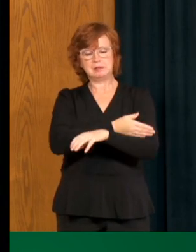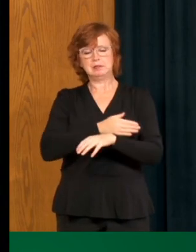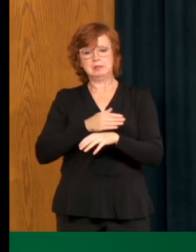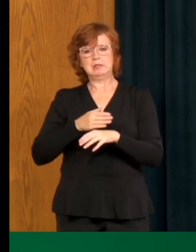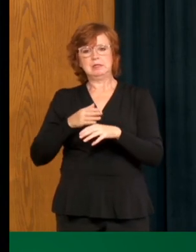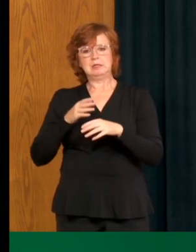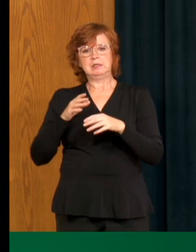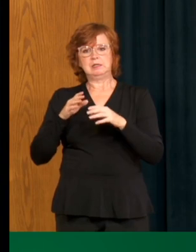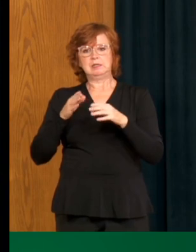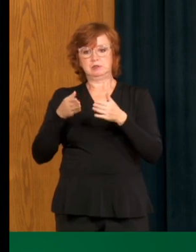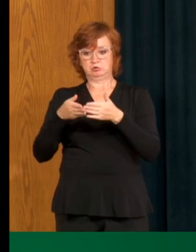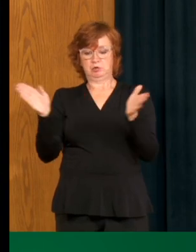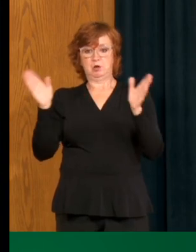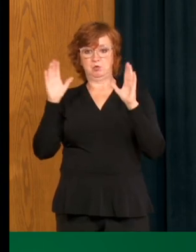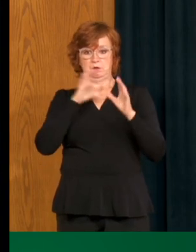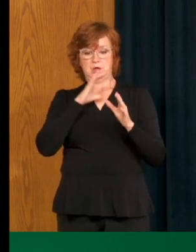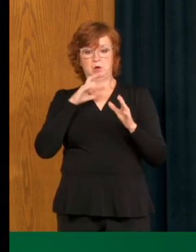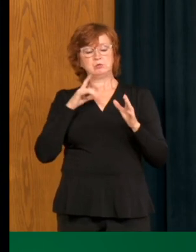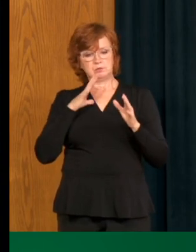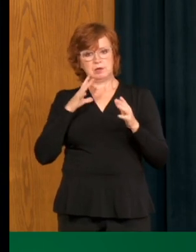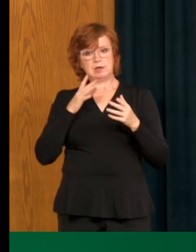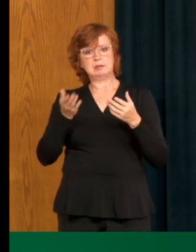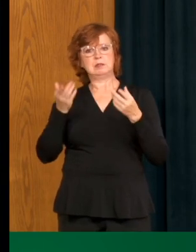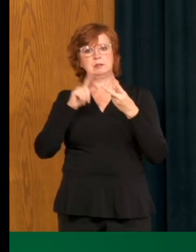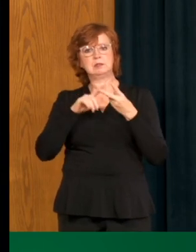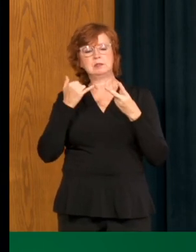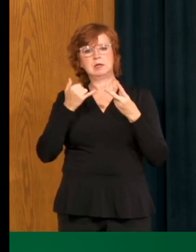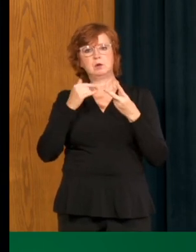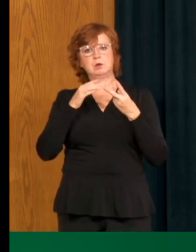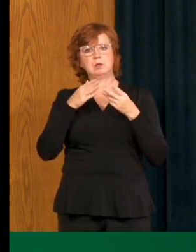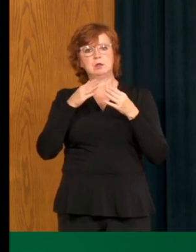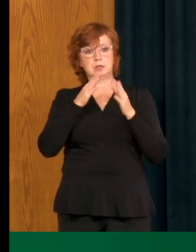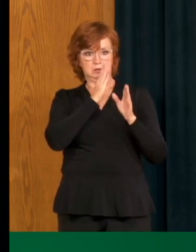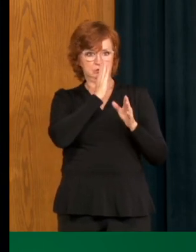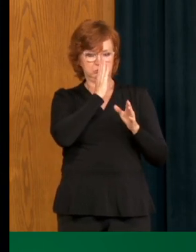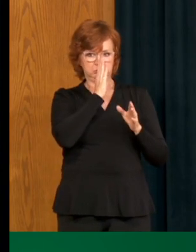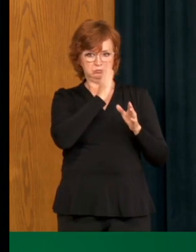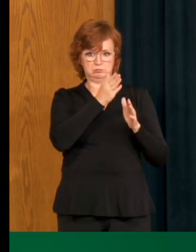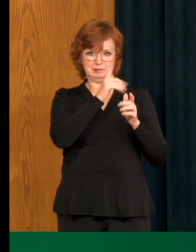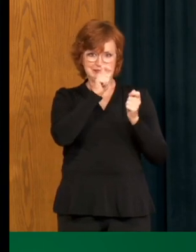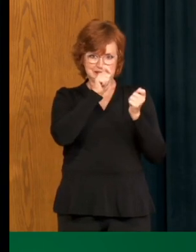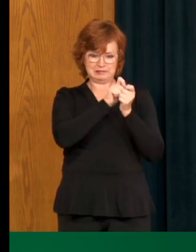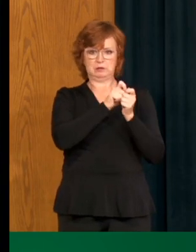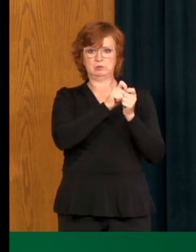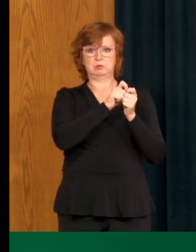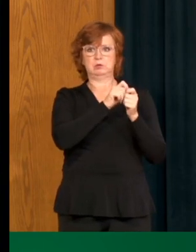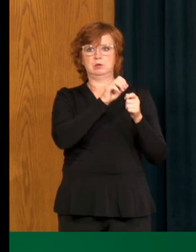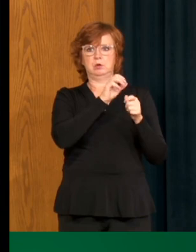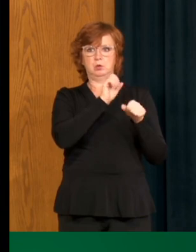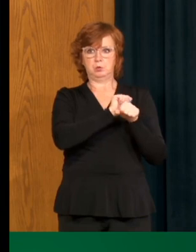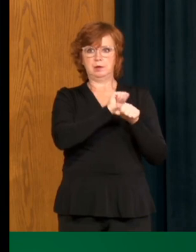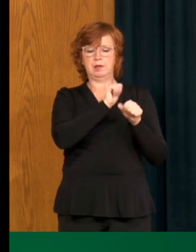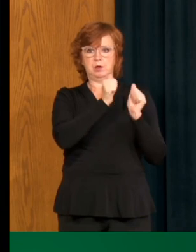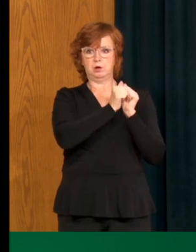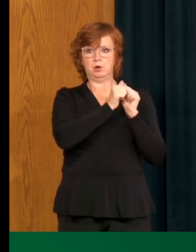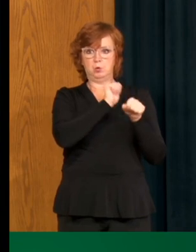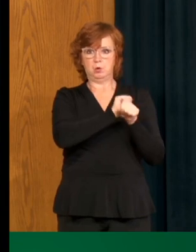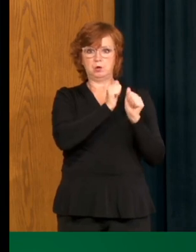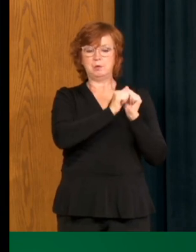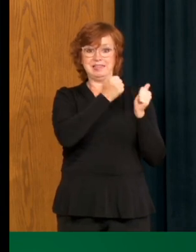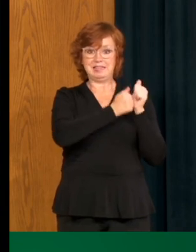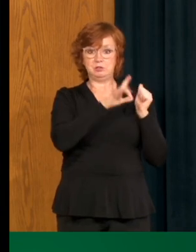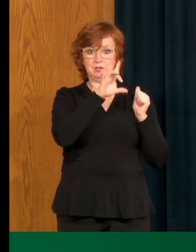the the Hutterite communities across the province. I've asked the Minister of Rural and Remote Health to start that outreach with the SHA